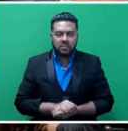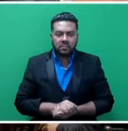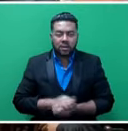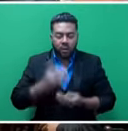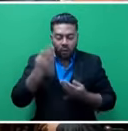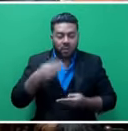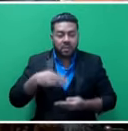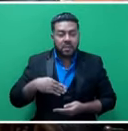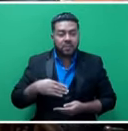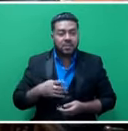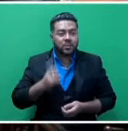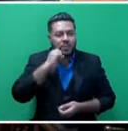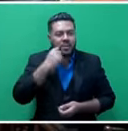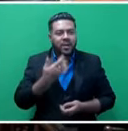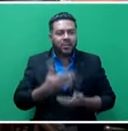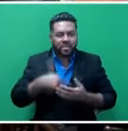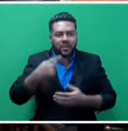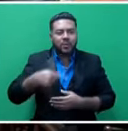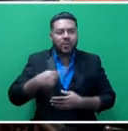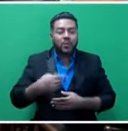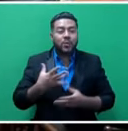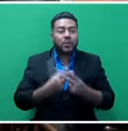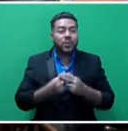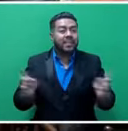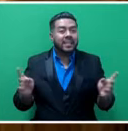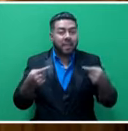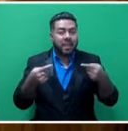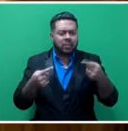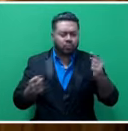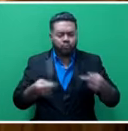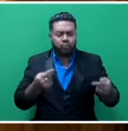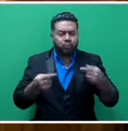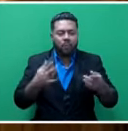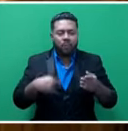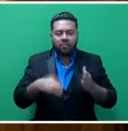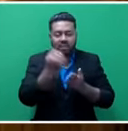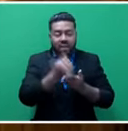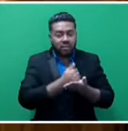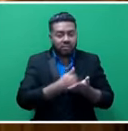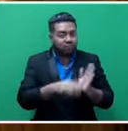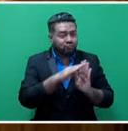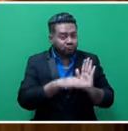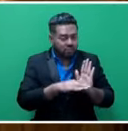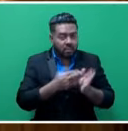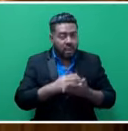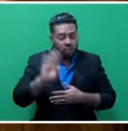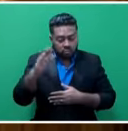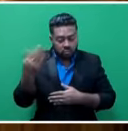Honourable members, we will continue with the debate on this agenda item and I give the floor to the Honourable